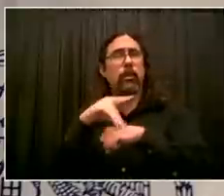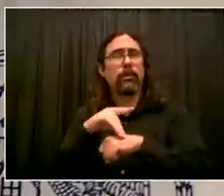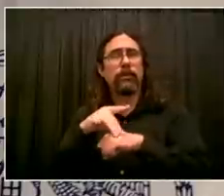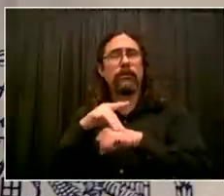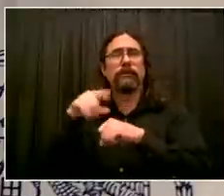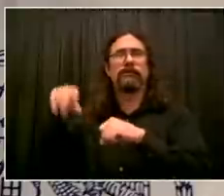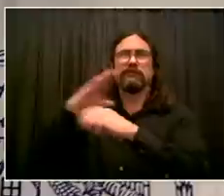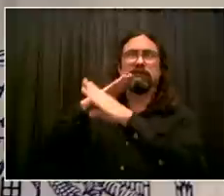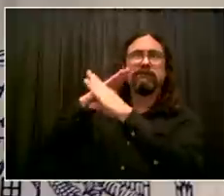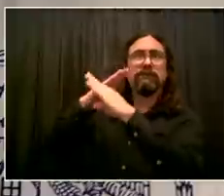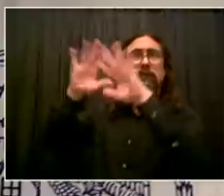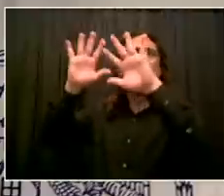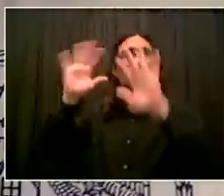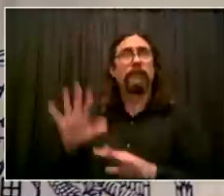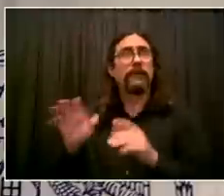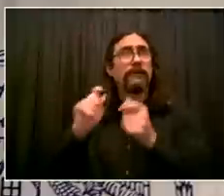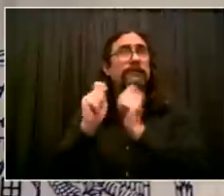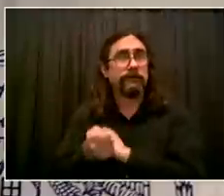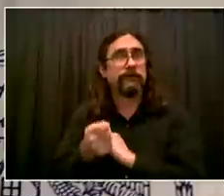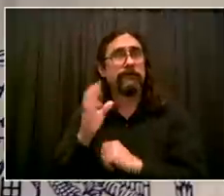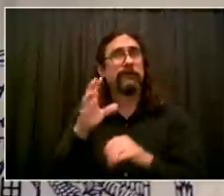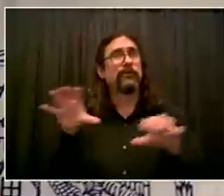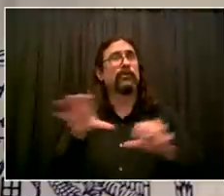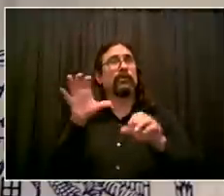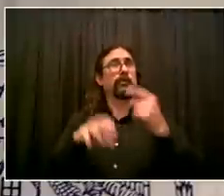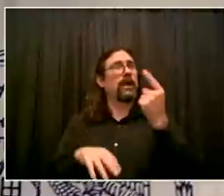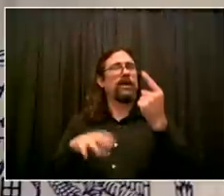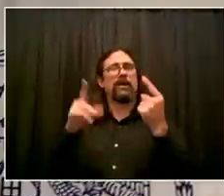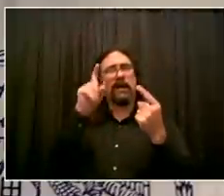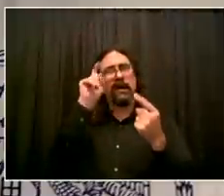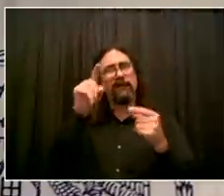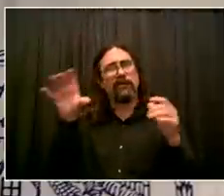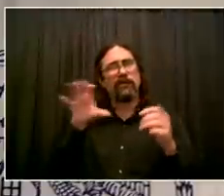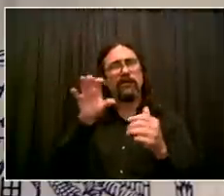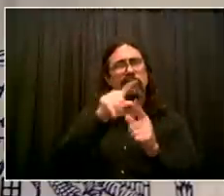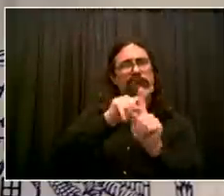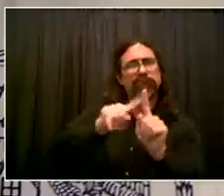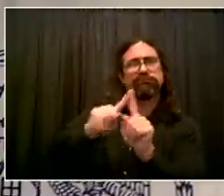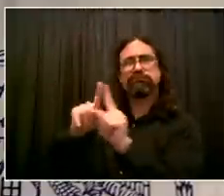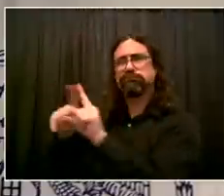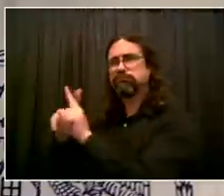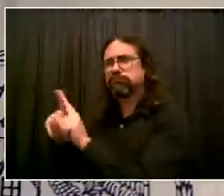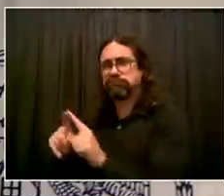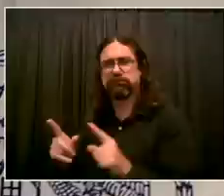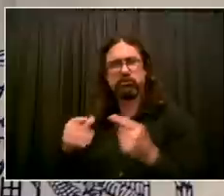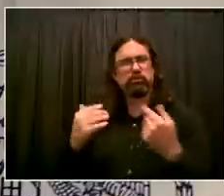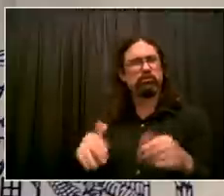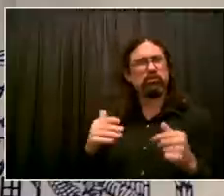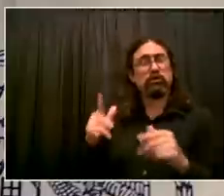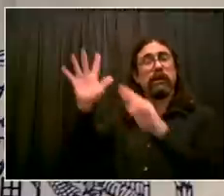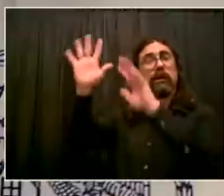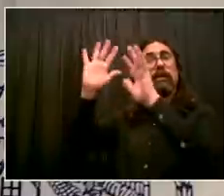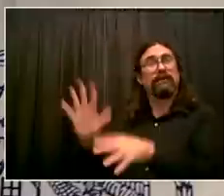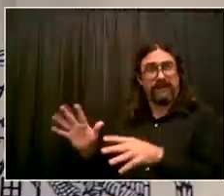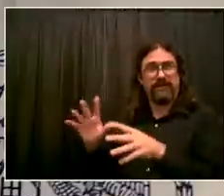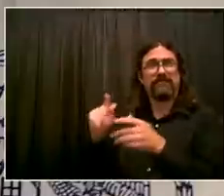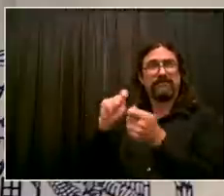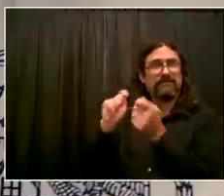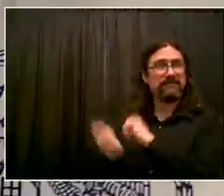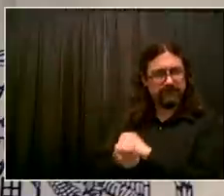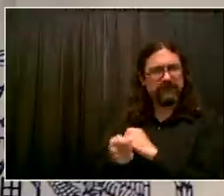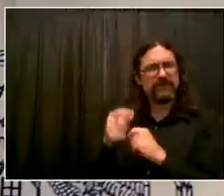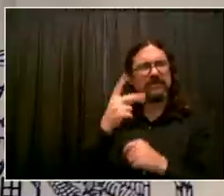this type of weather that we've never seen before, literally in our lives, of kind of stunning, fast,